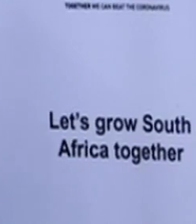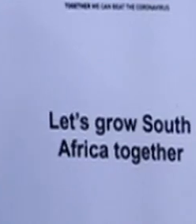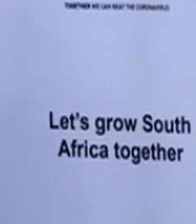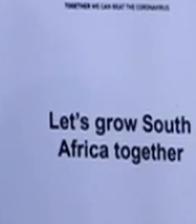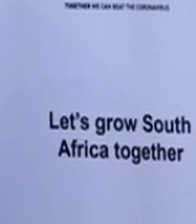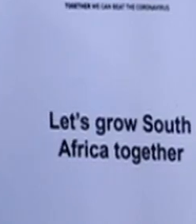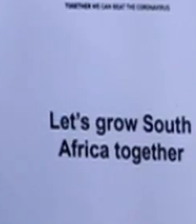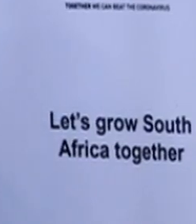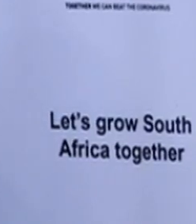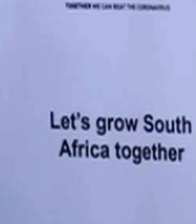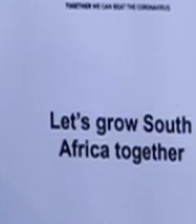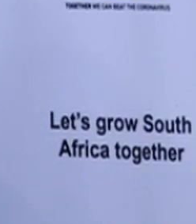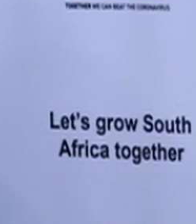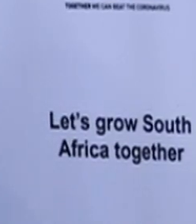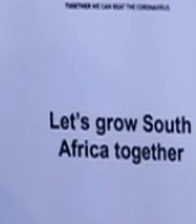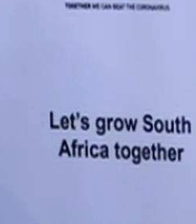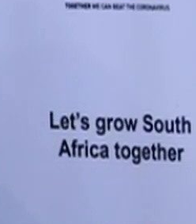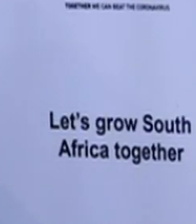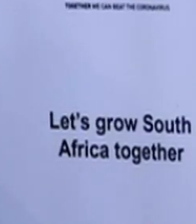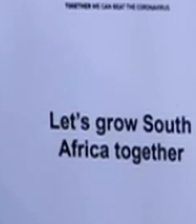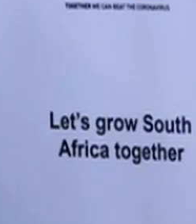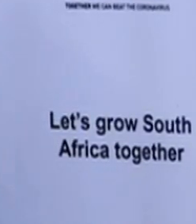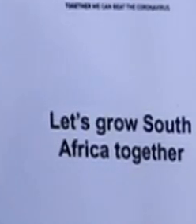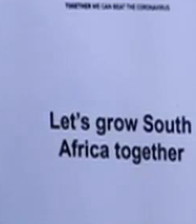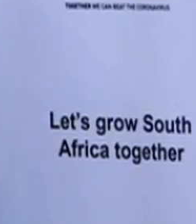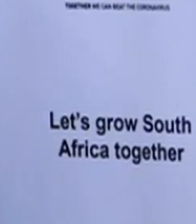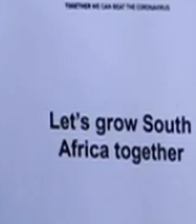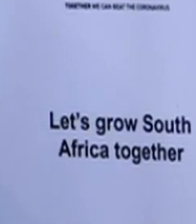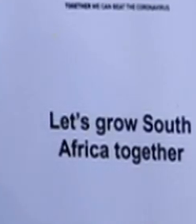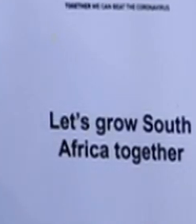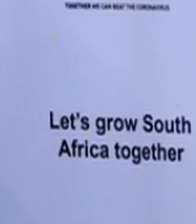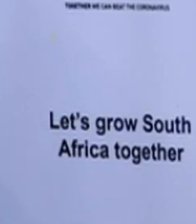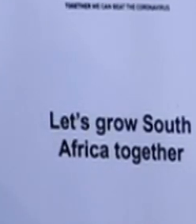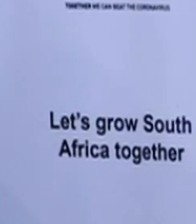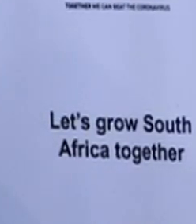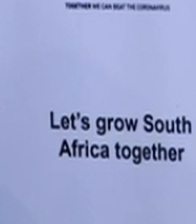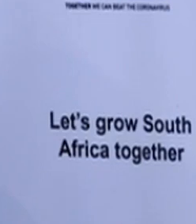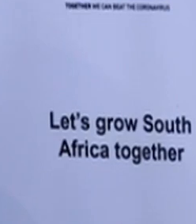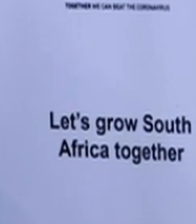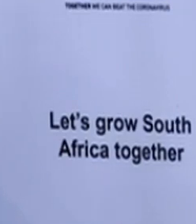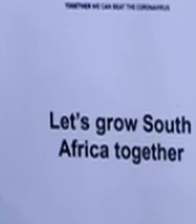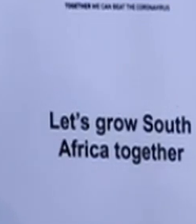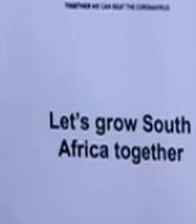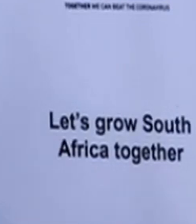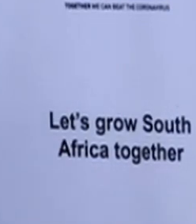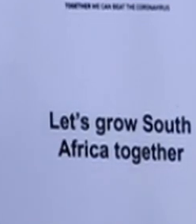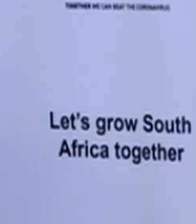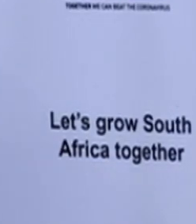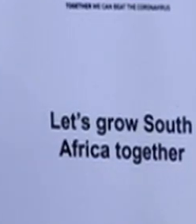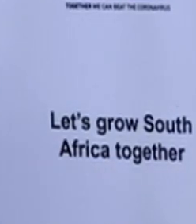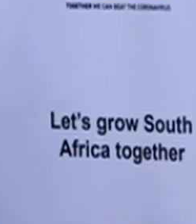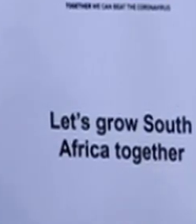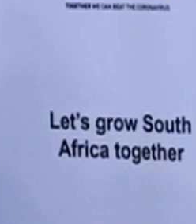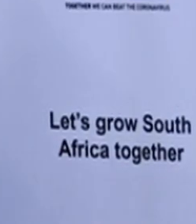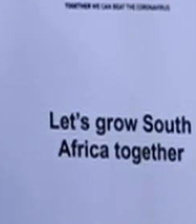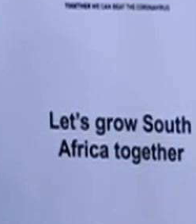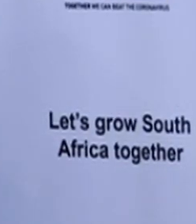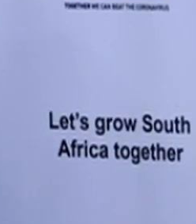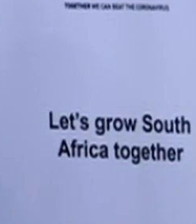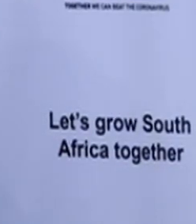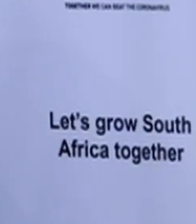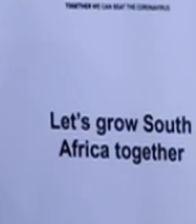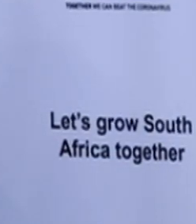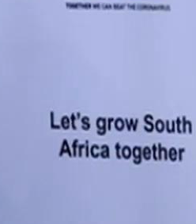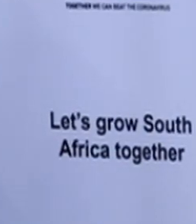currently leading in the fight against covert 19 in various sectors and different levels of society under she was